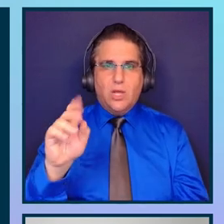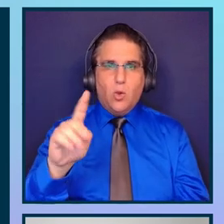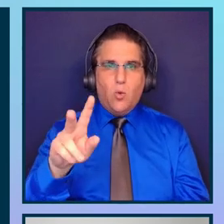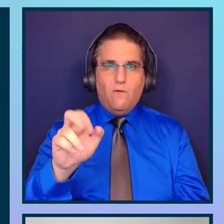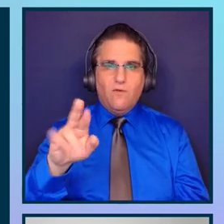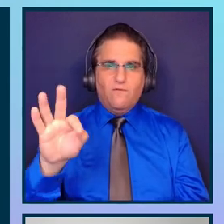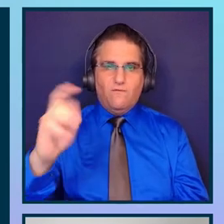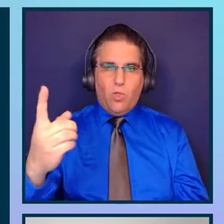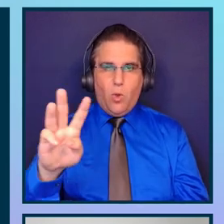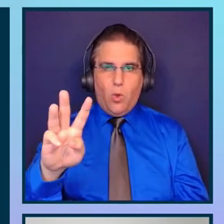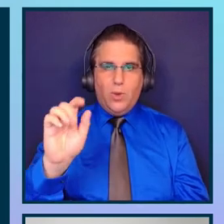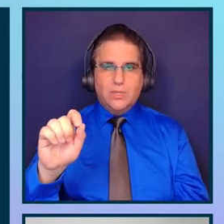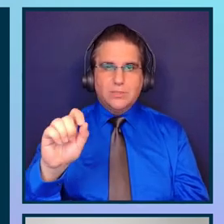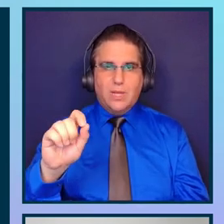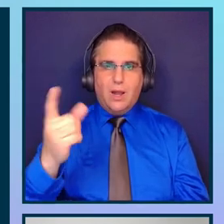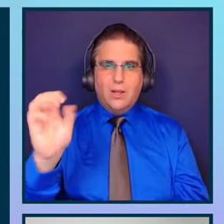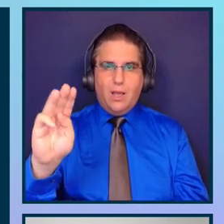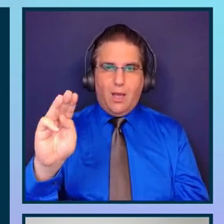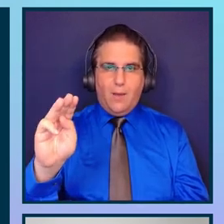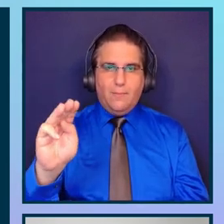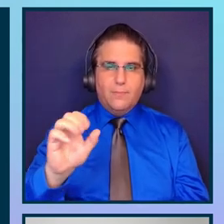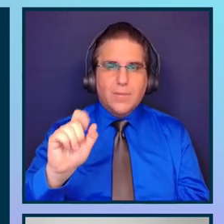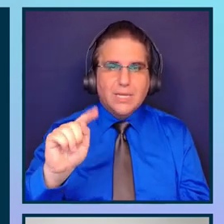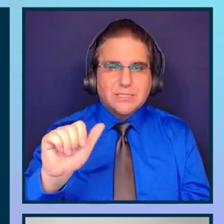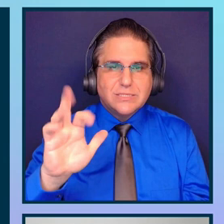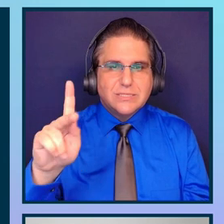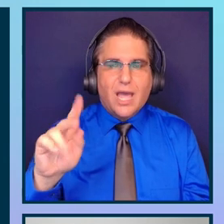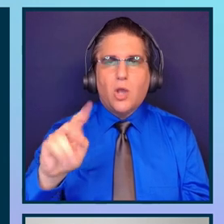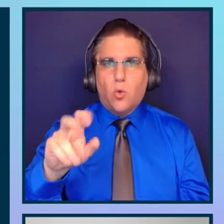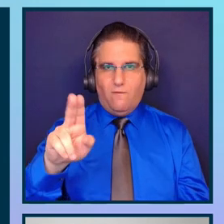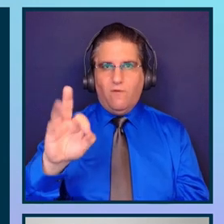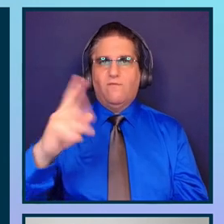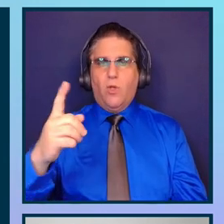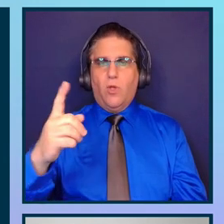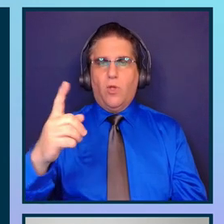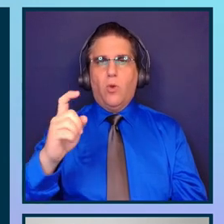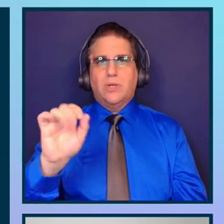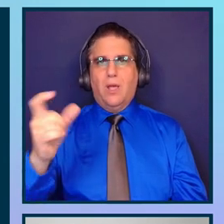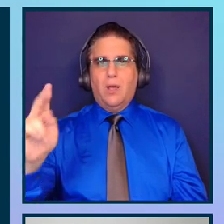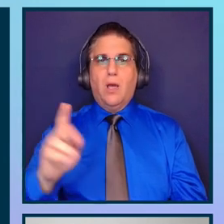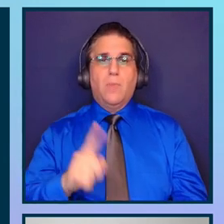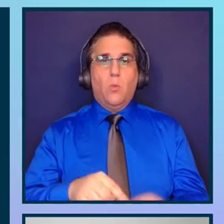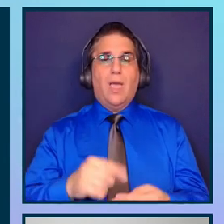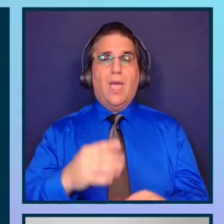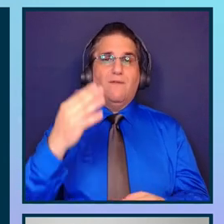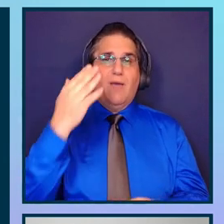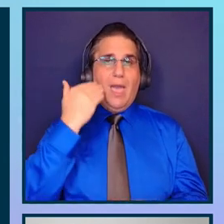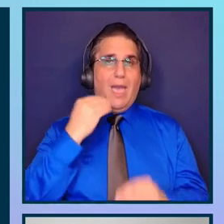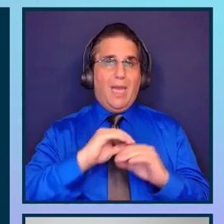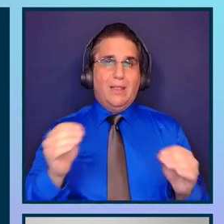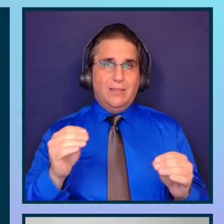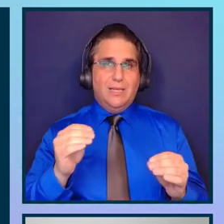And this is going to run a headless instance of Chrome. And it's going to perform